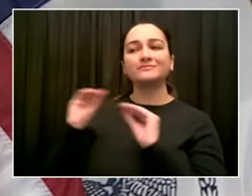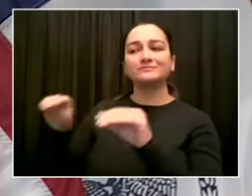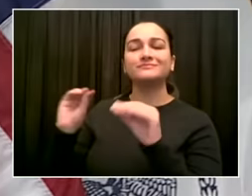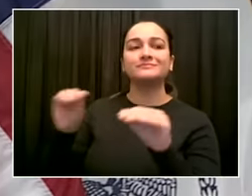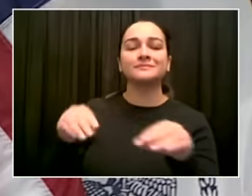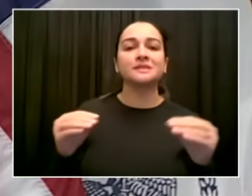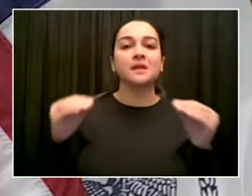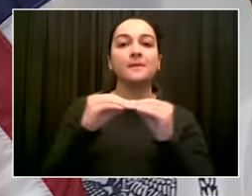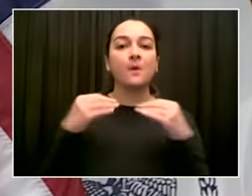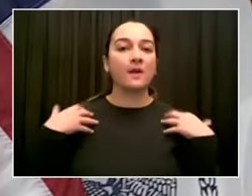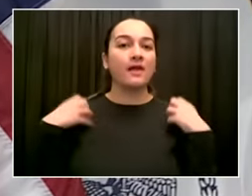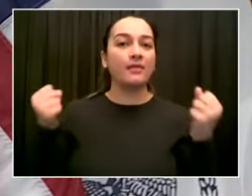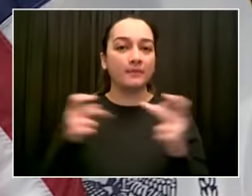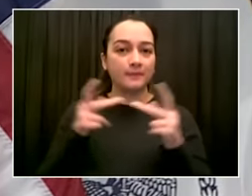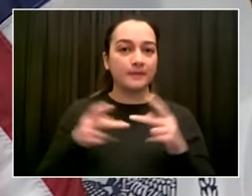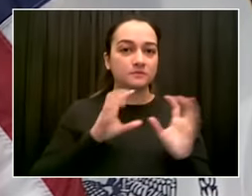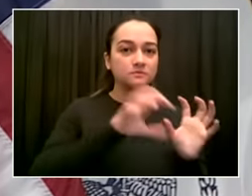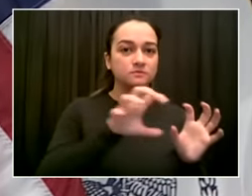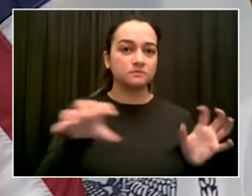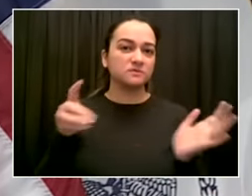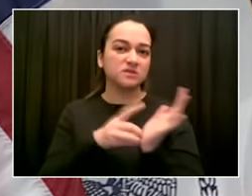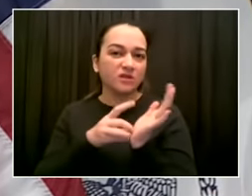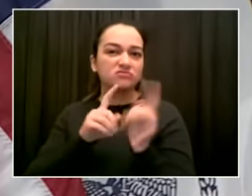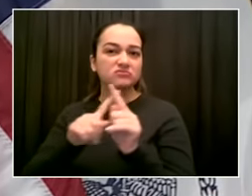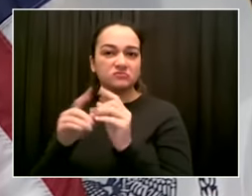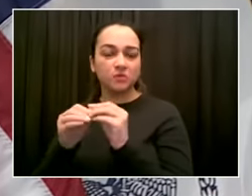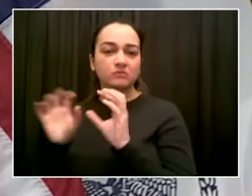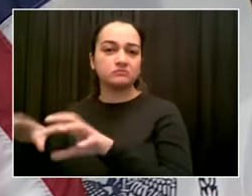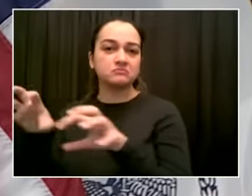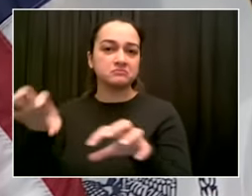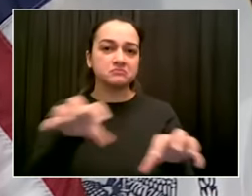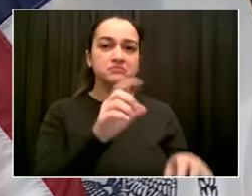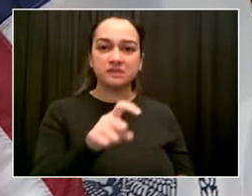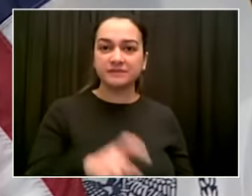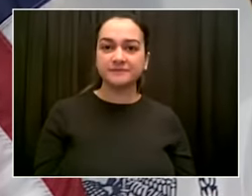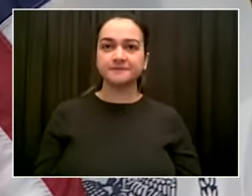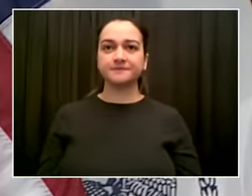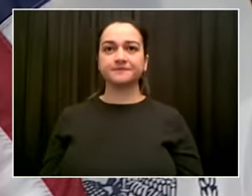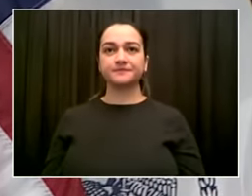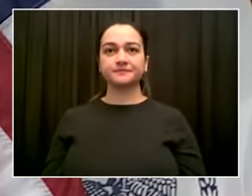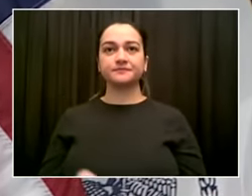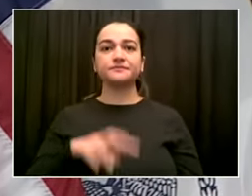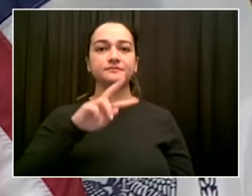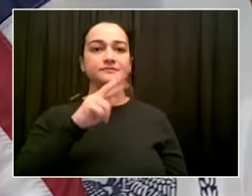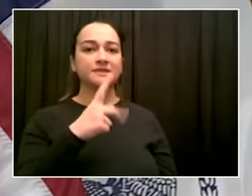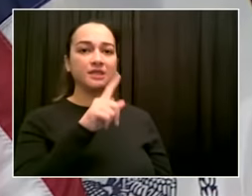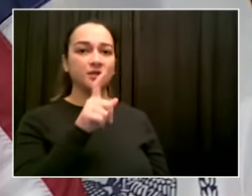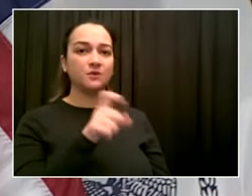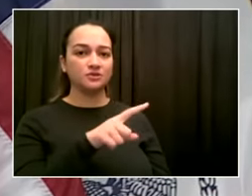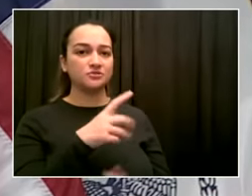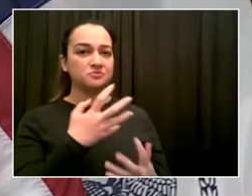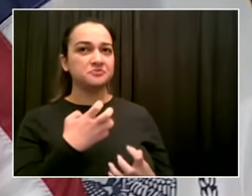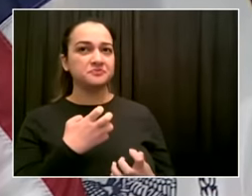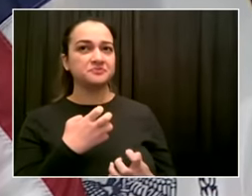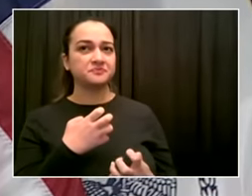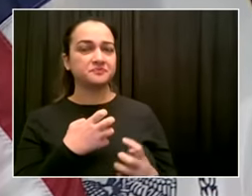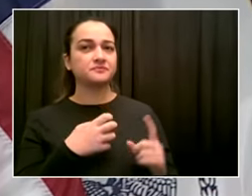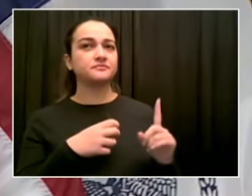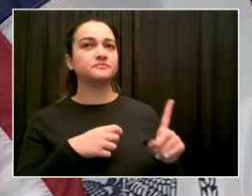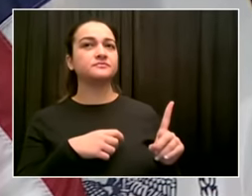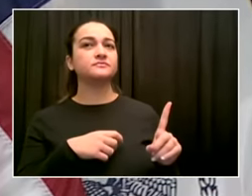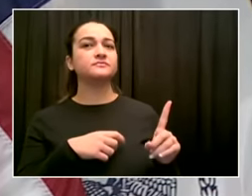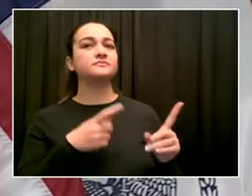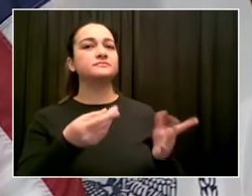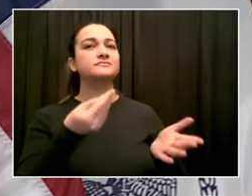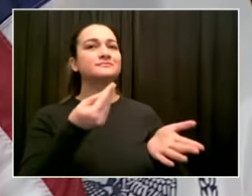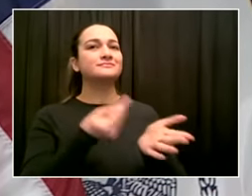Thank you. Another story here. So payroll in the Mayor's Office of Resiliency is fully funded by a federal block grant, but